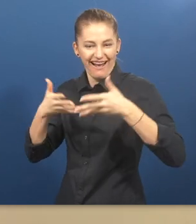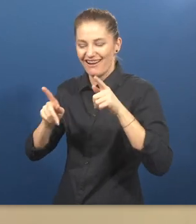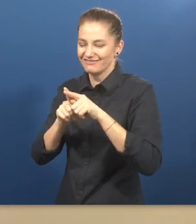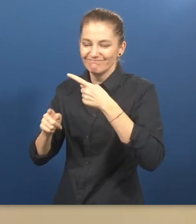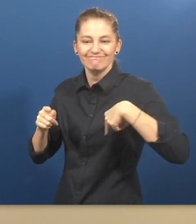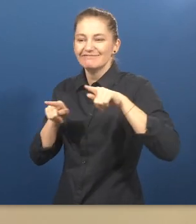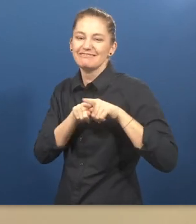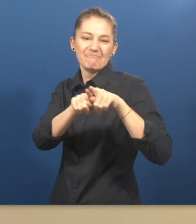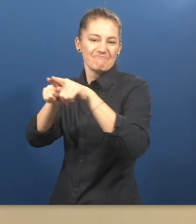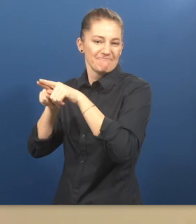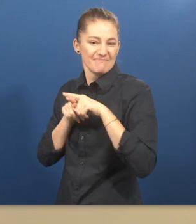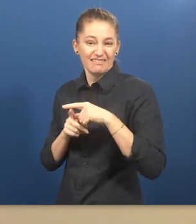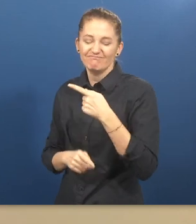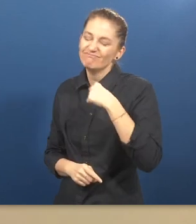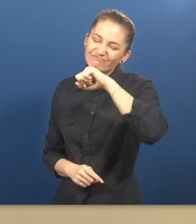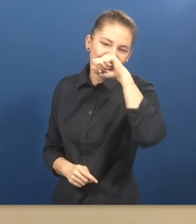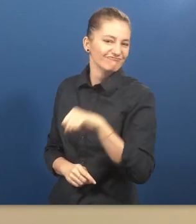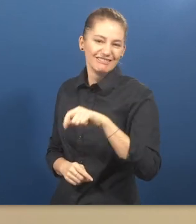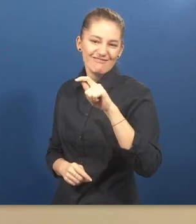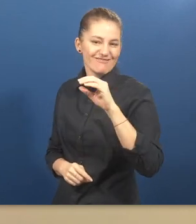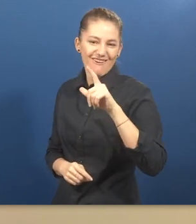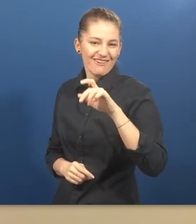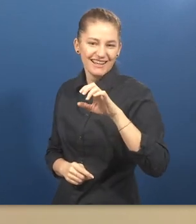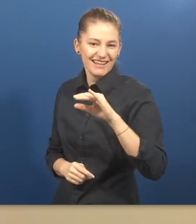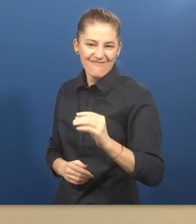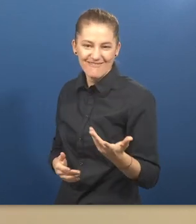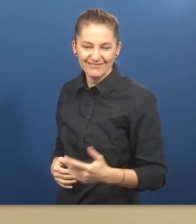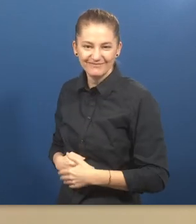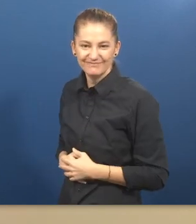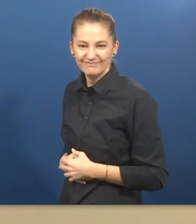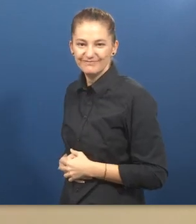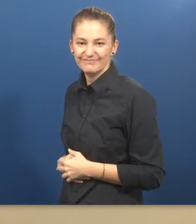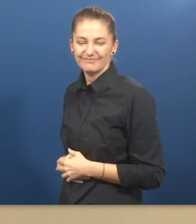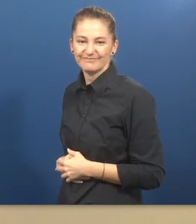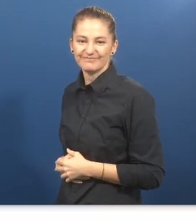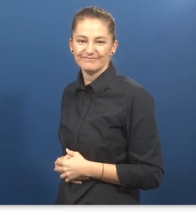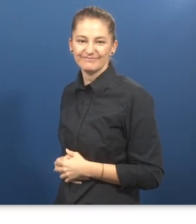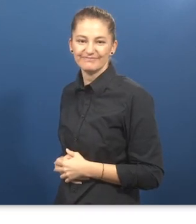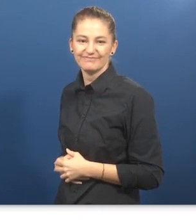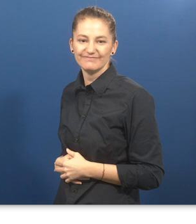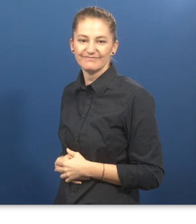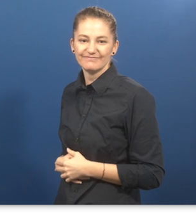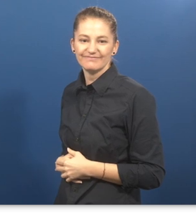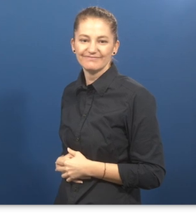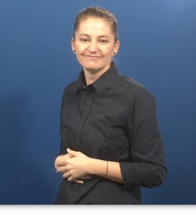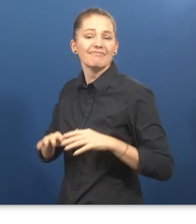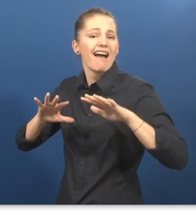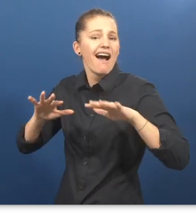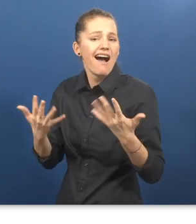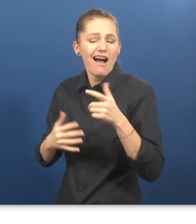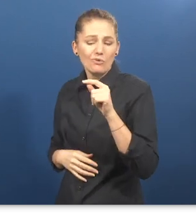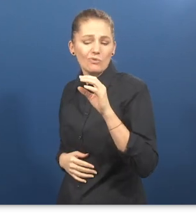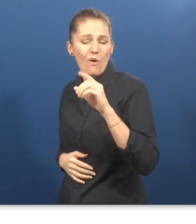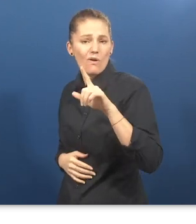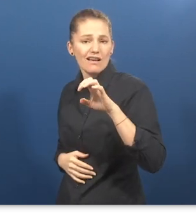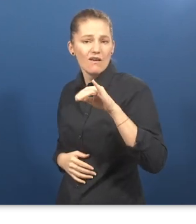of our new family language, sign language. We love Toleo. How does Toleo work?